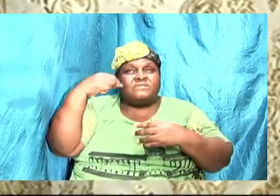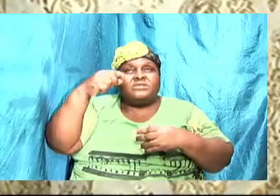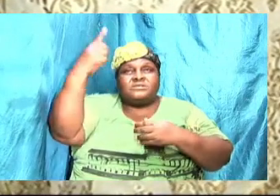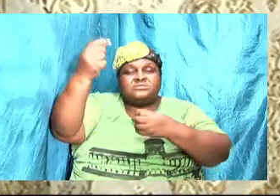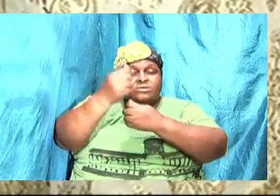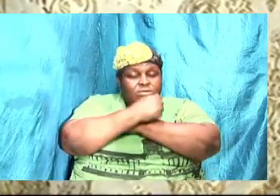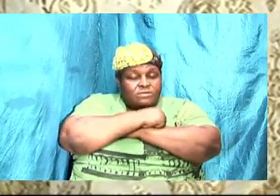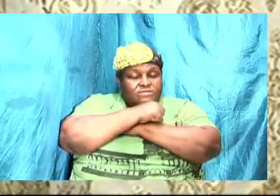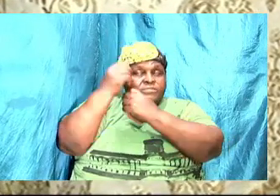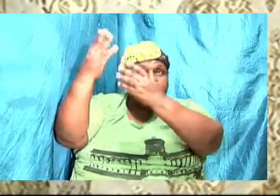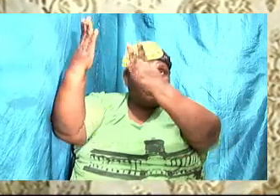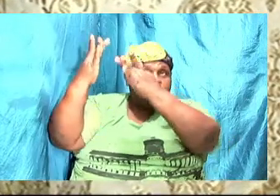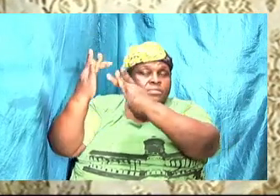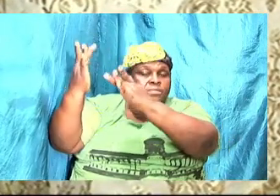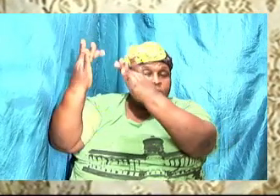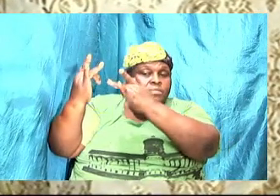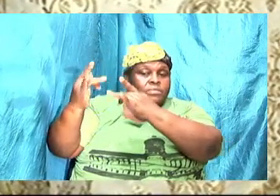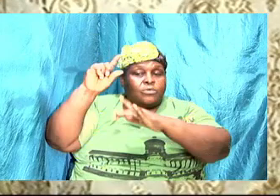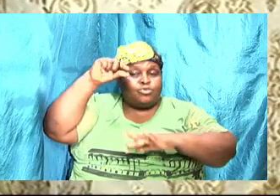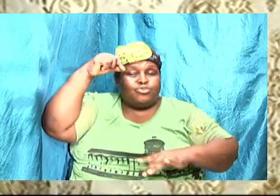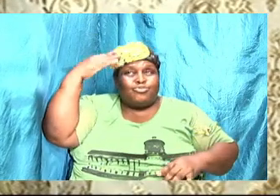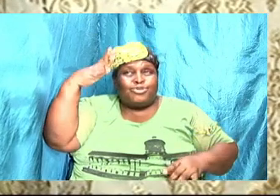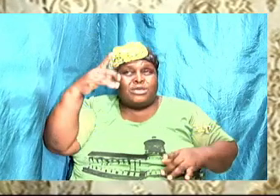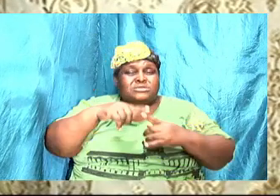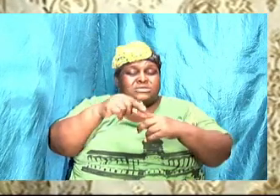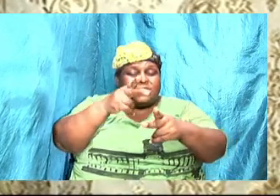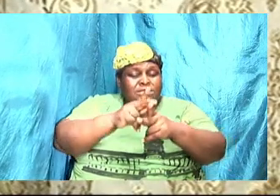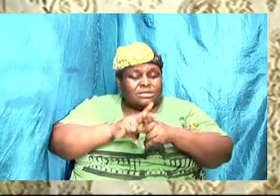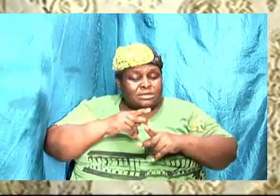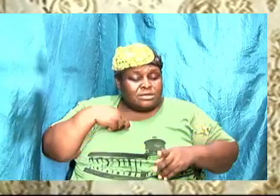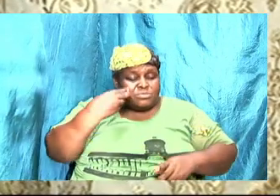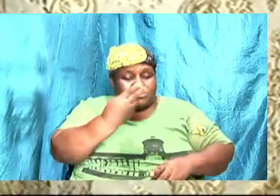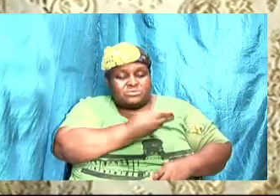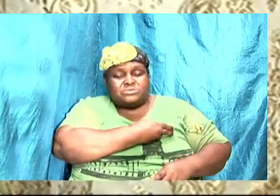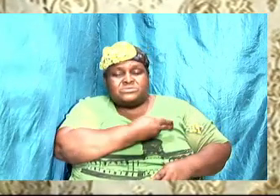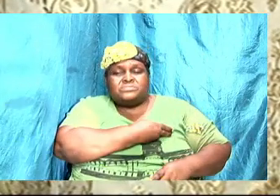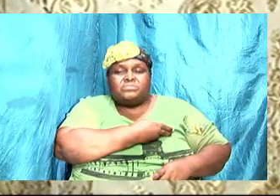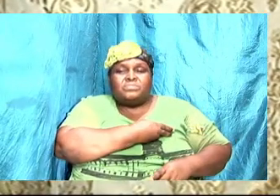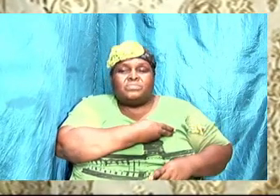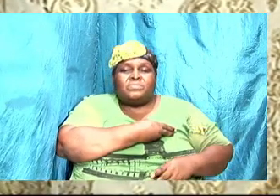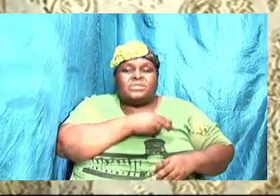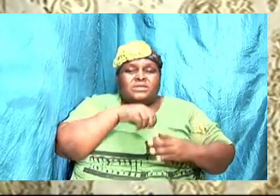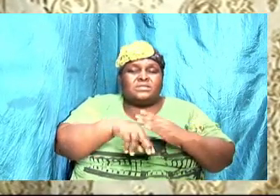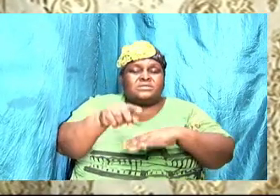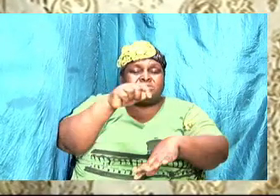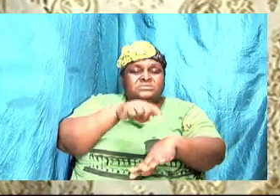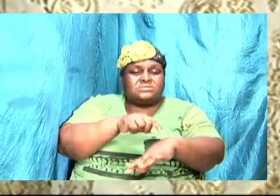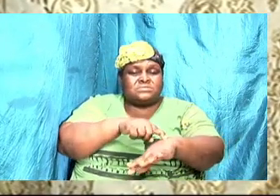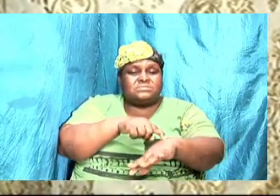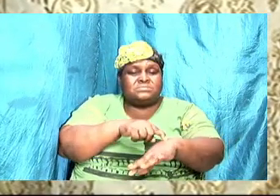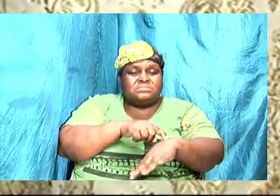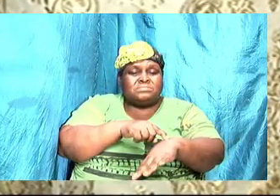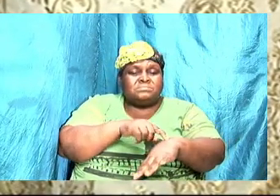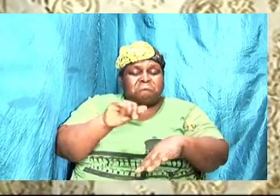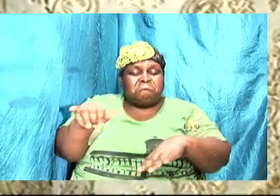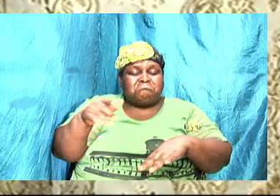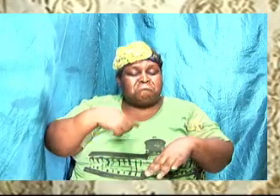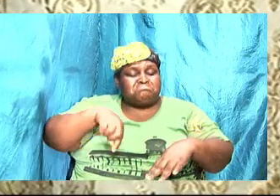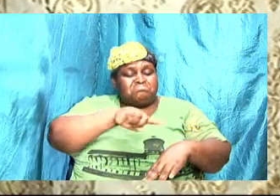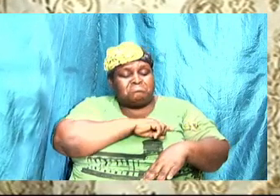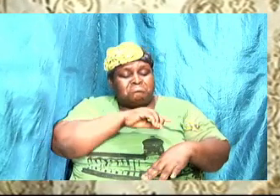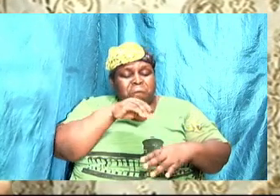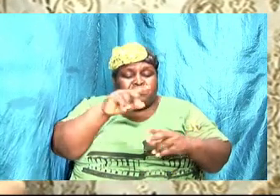you know, for His grace that has sustained us and keep us, you know, during this time, you know, that we are in.